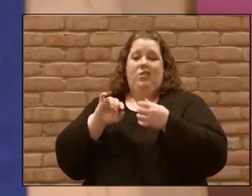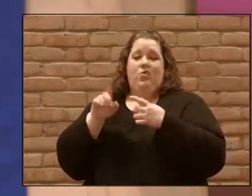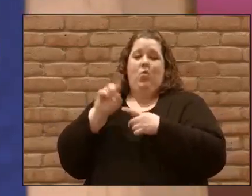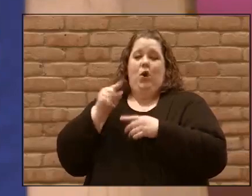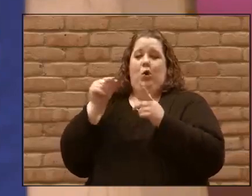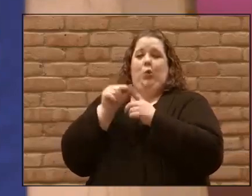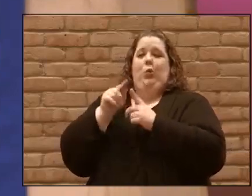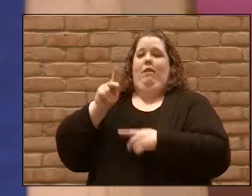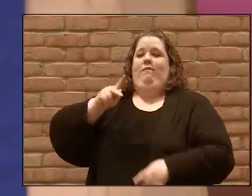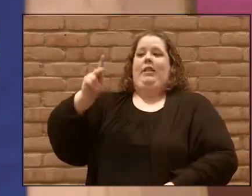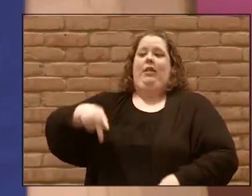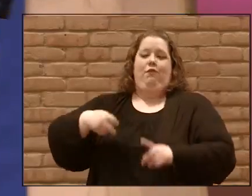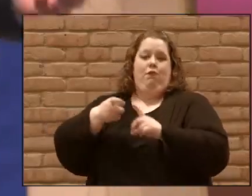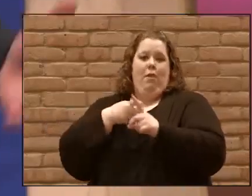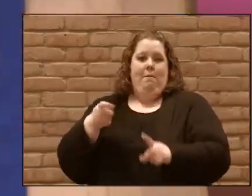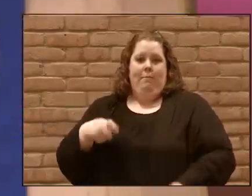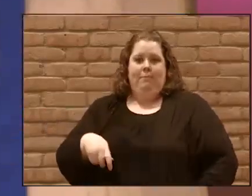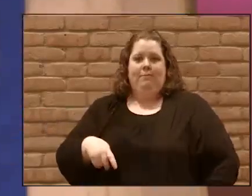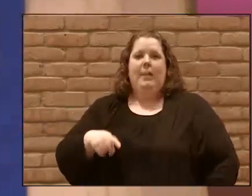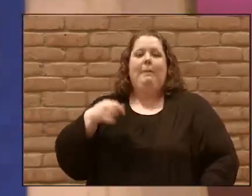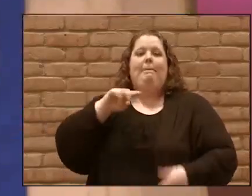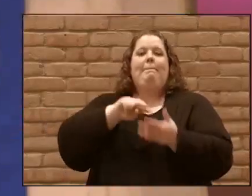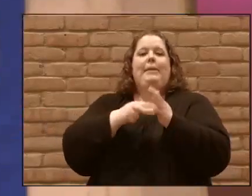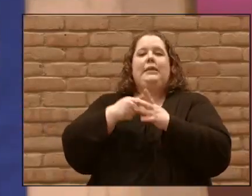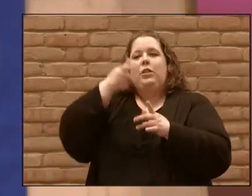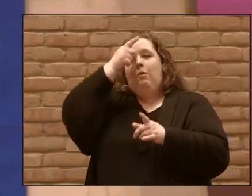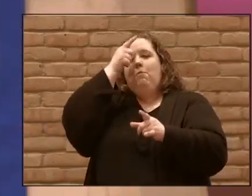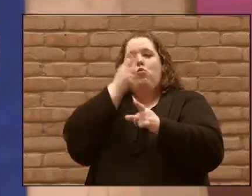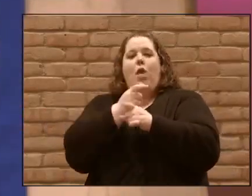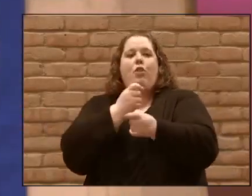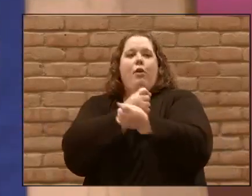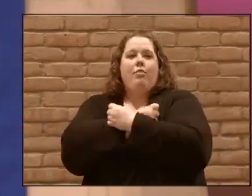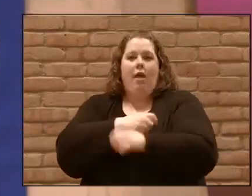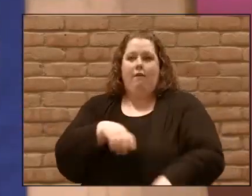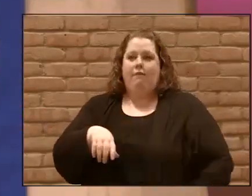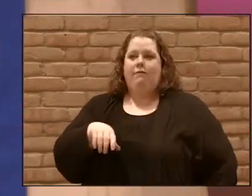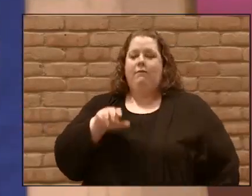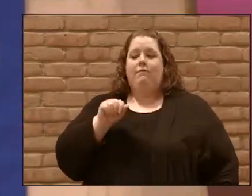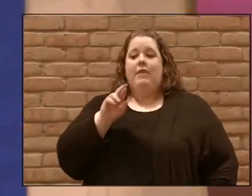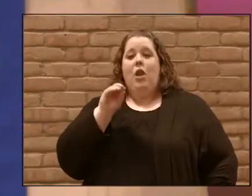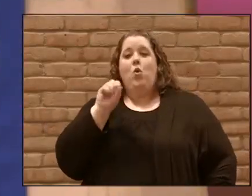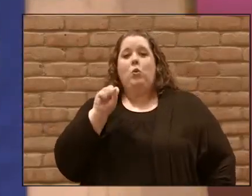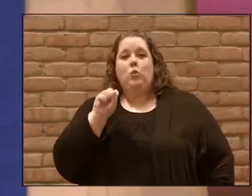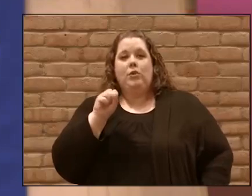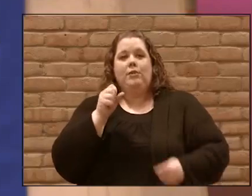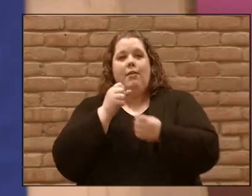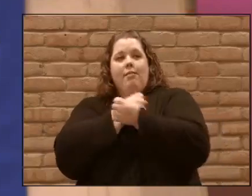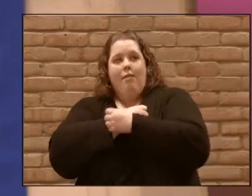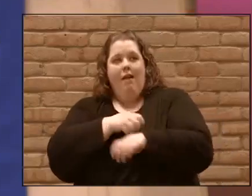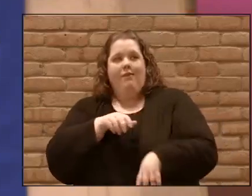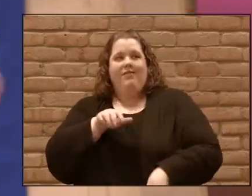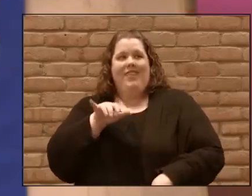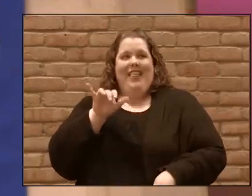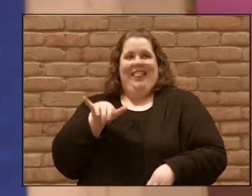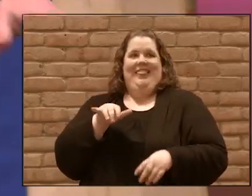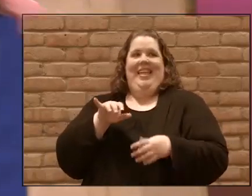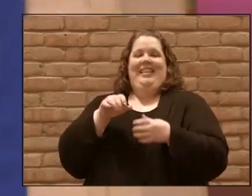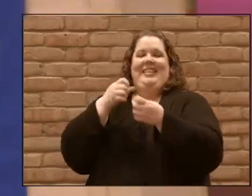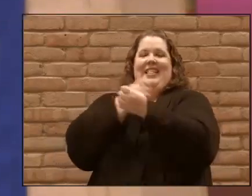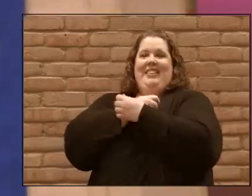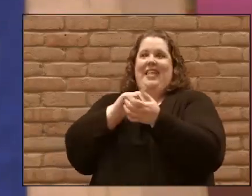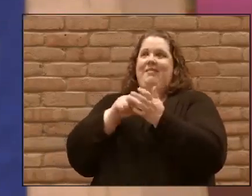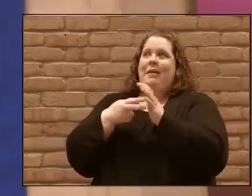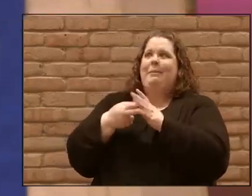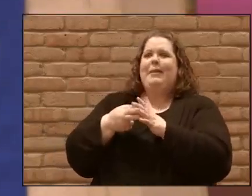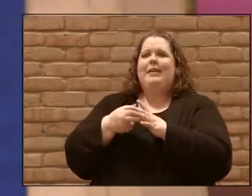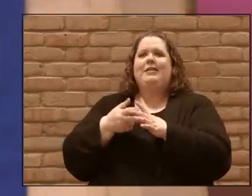It's how we love one another. It's friendship. And then there's eros love which is that love you get when you hold your